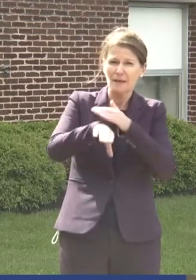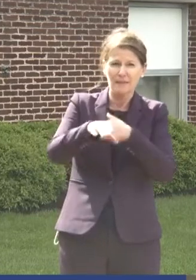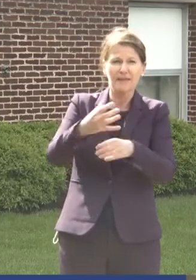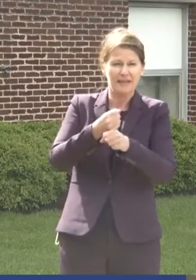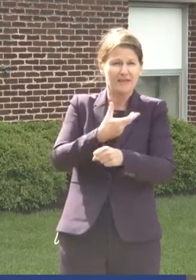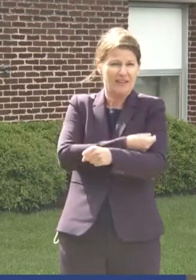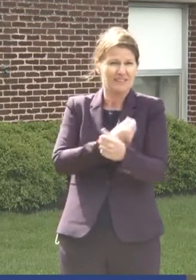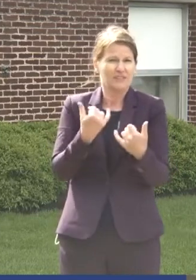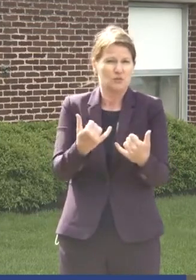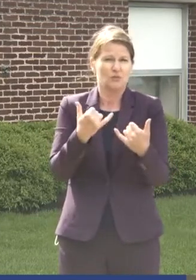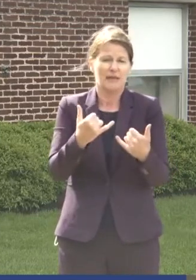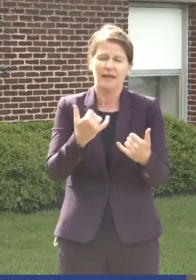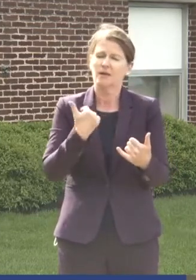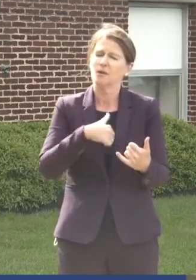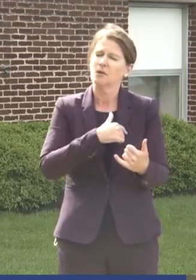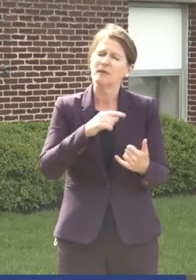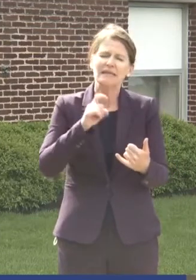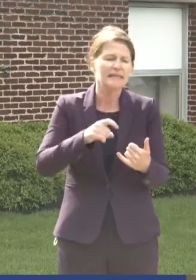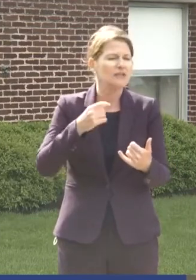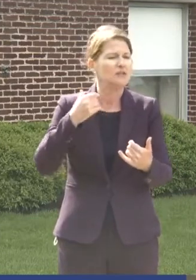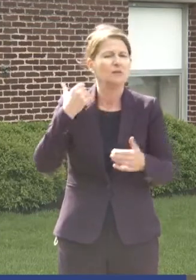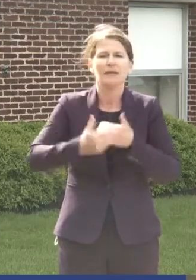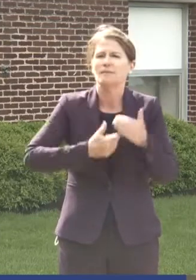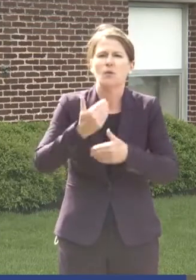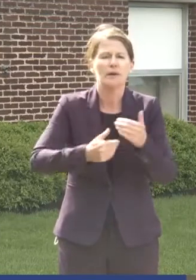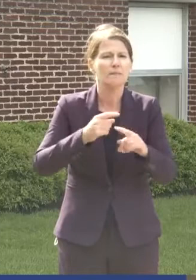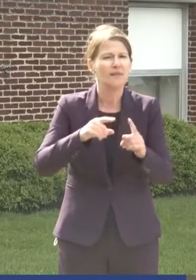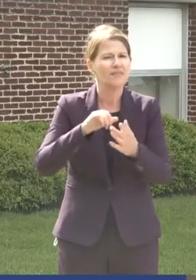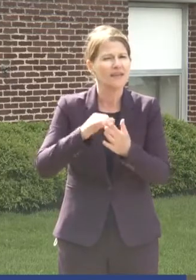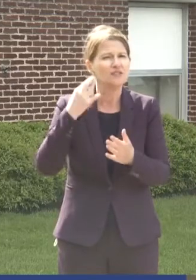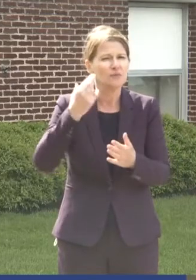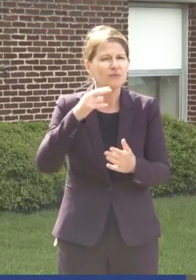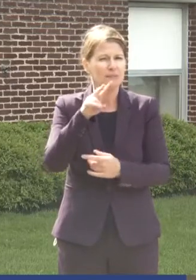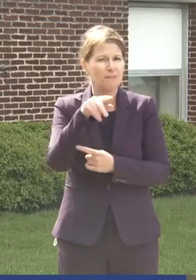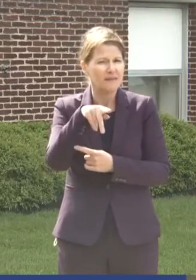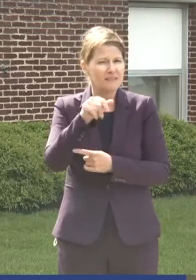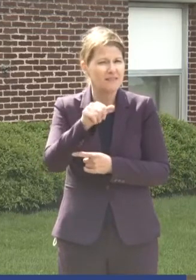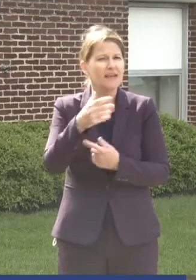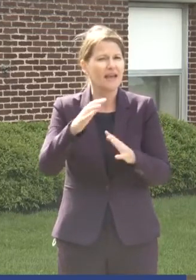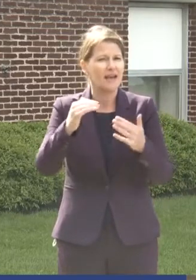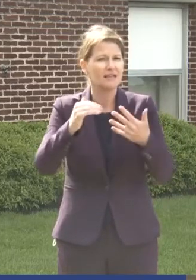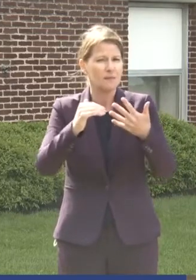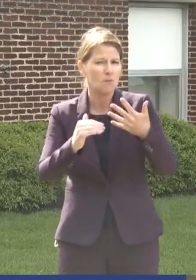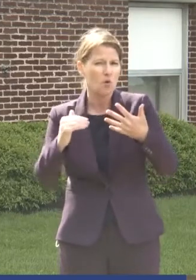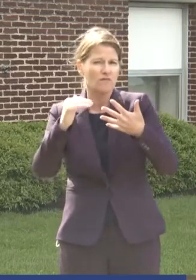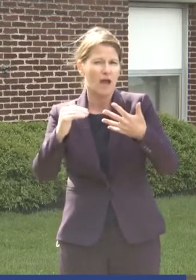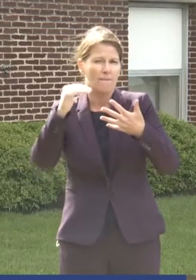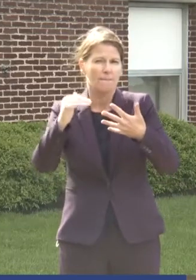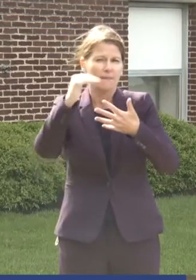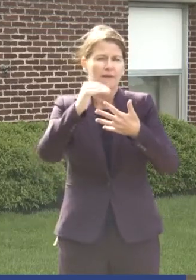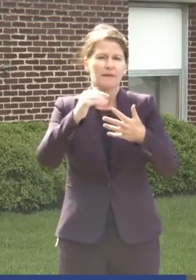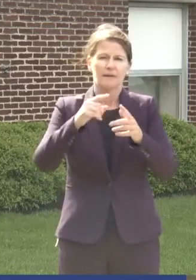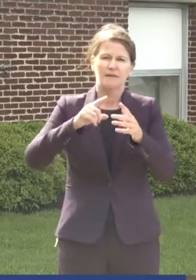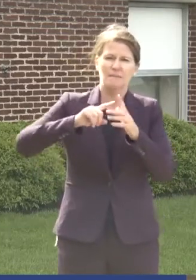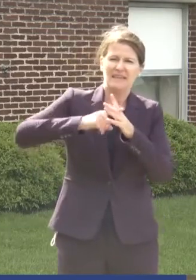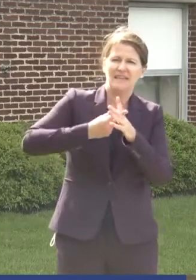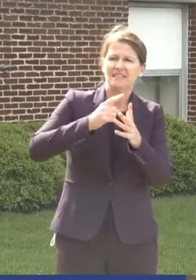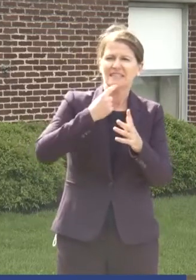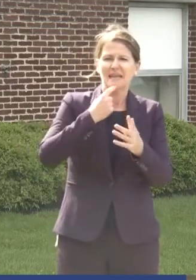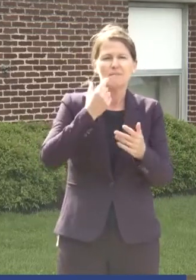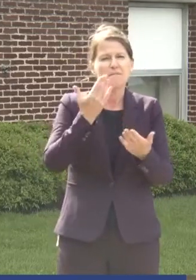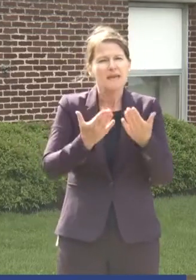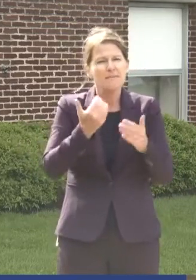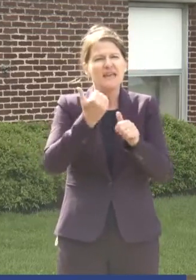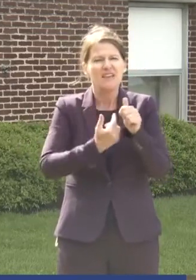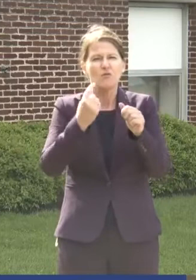really need to keep keep moving. But that's basically why Pennsylvania has moved up. know, initially we were talking about maybe everybody would be eligible by